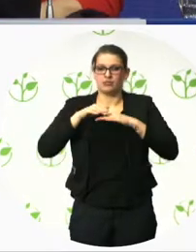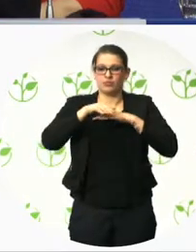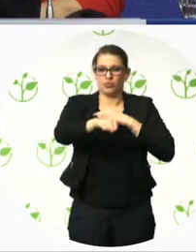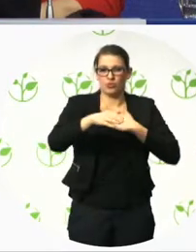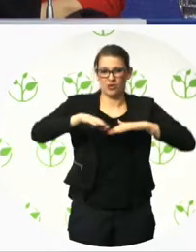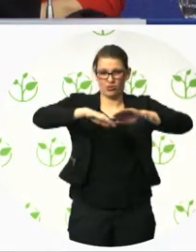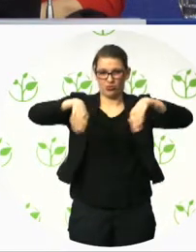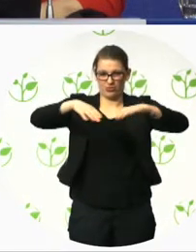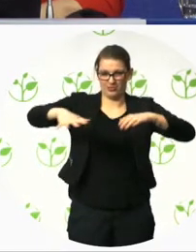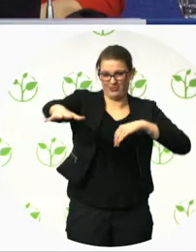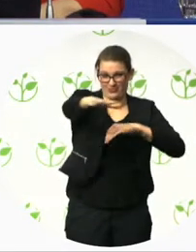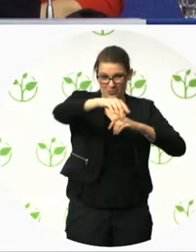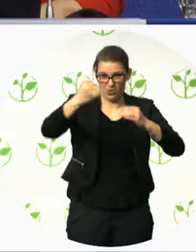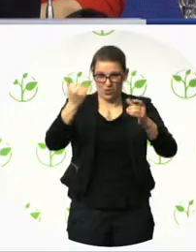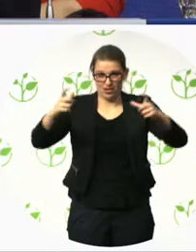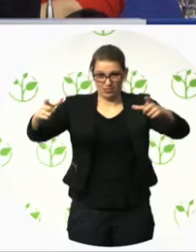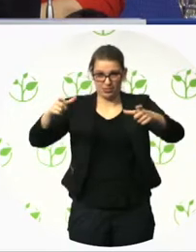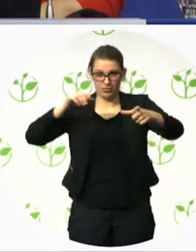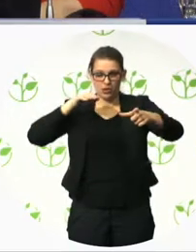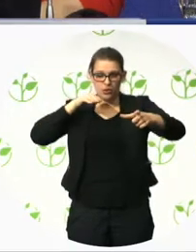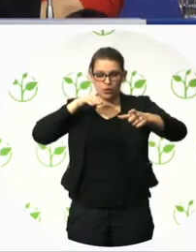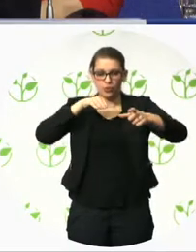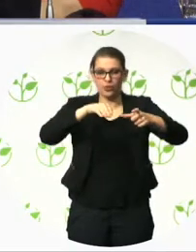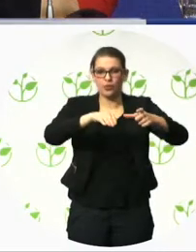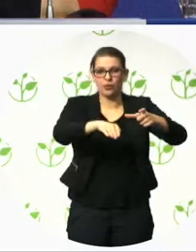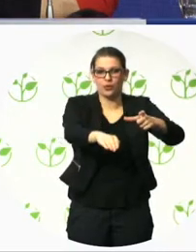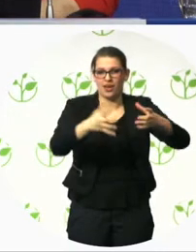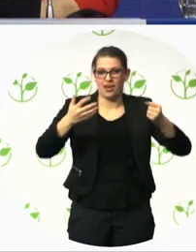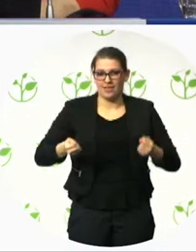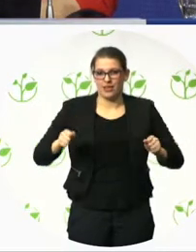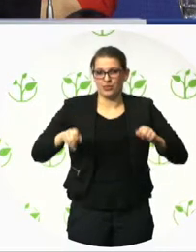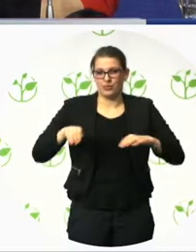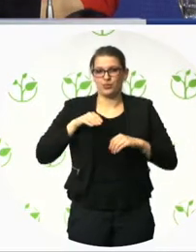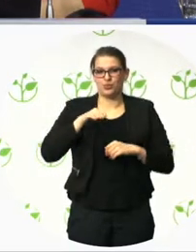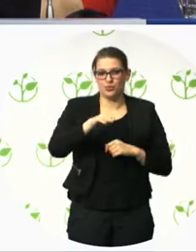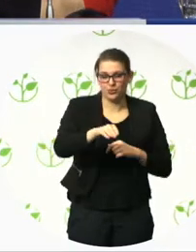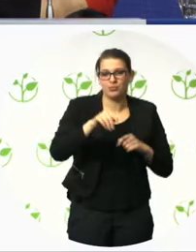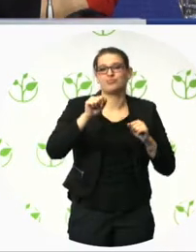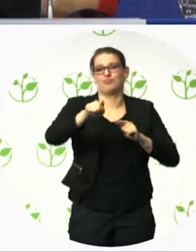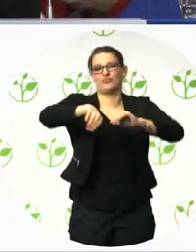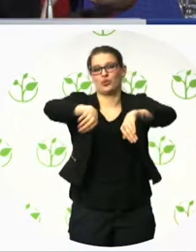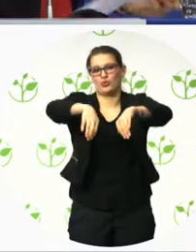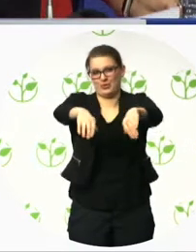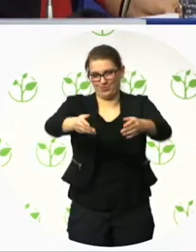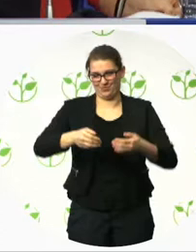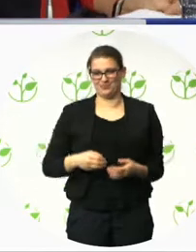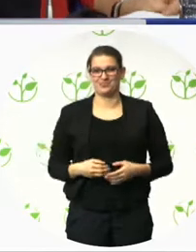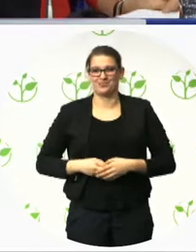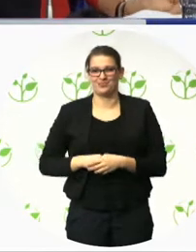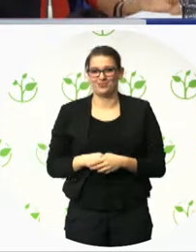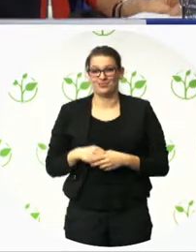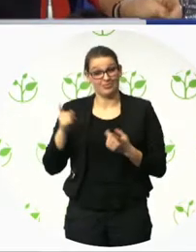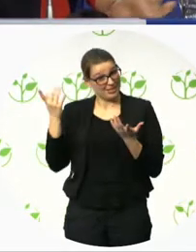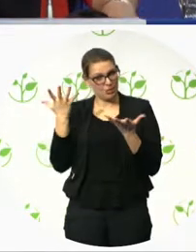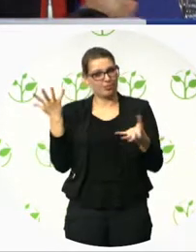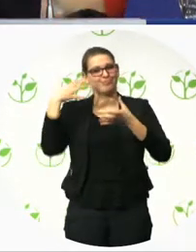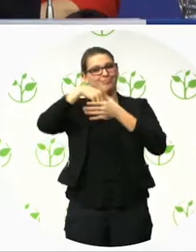it's like 18 degrees, and swim if you want. It's inclusive design. The official city web